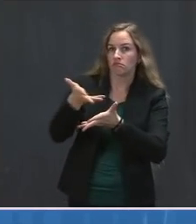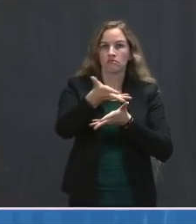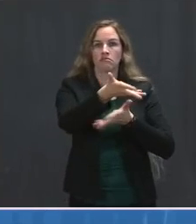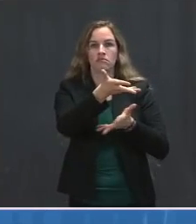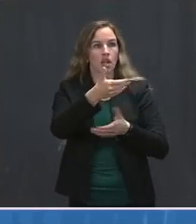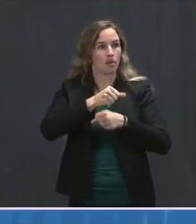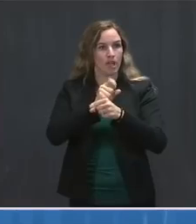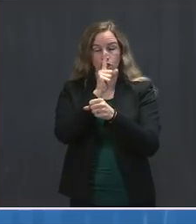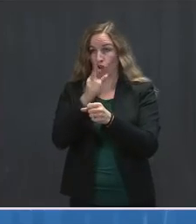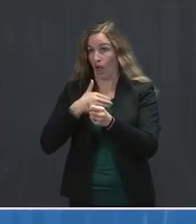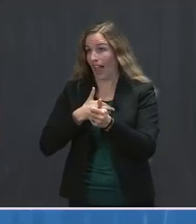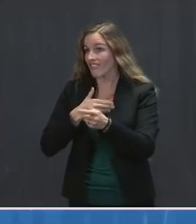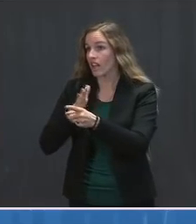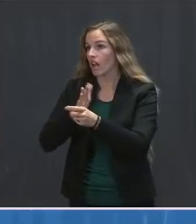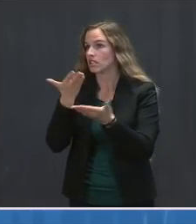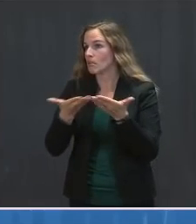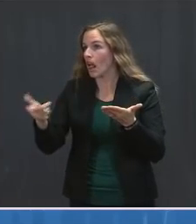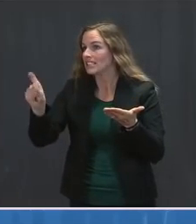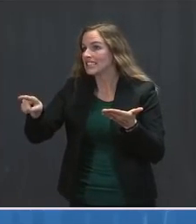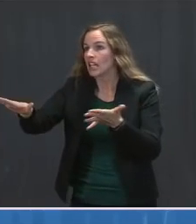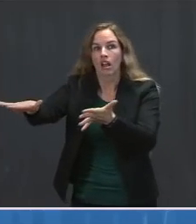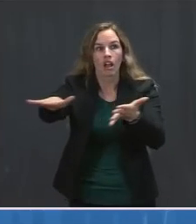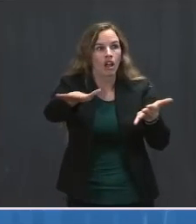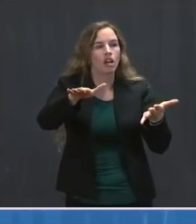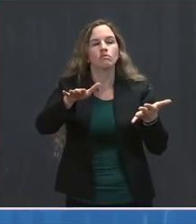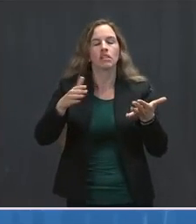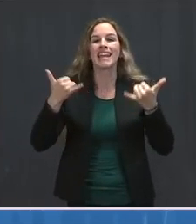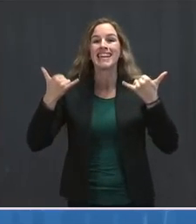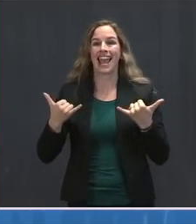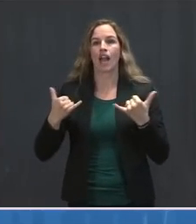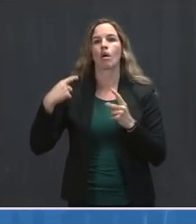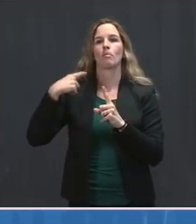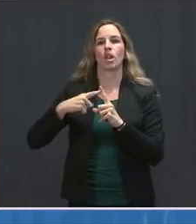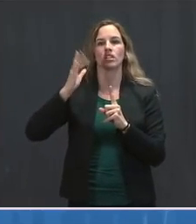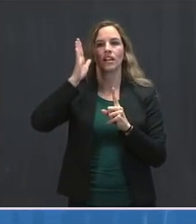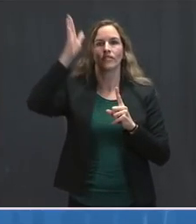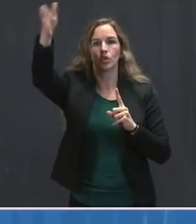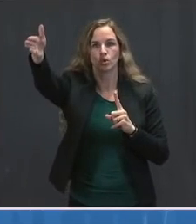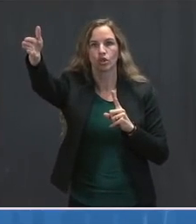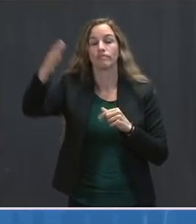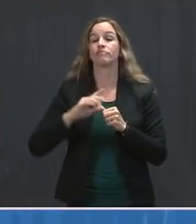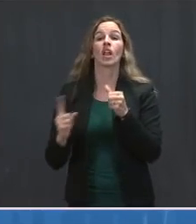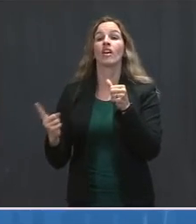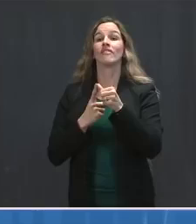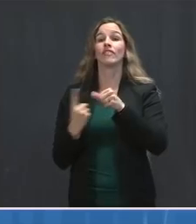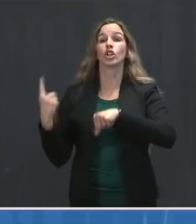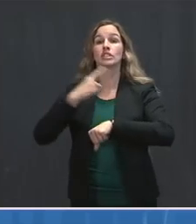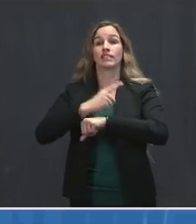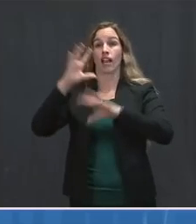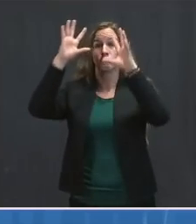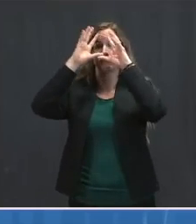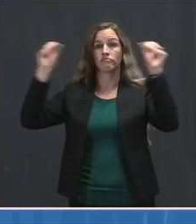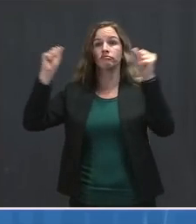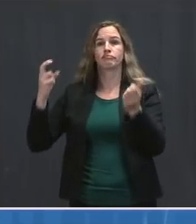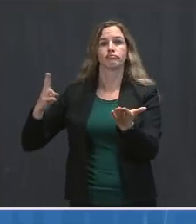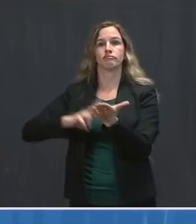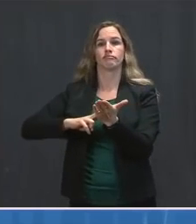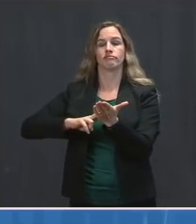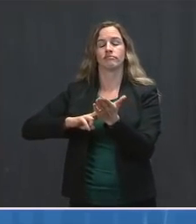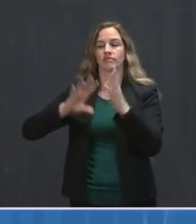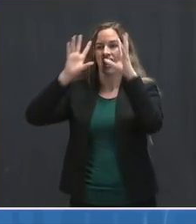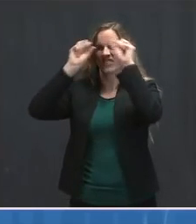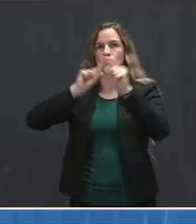not just now, but into the future. That's why, on day one, President Biden signed an executive order directing us to use all